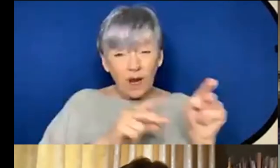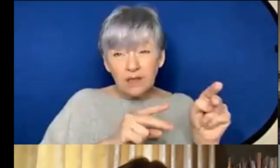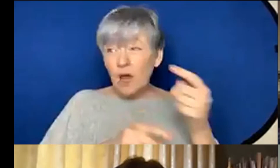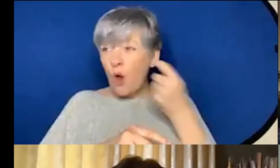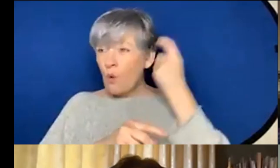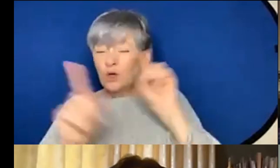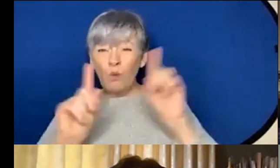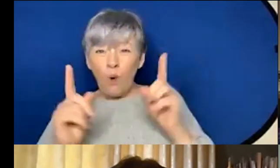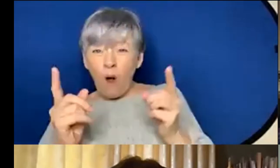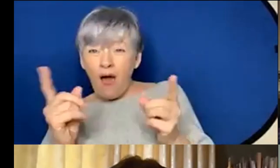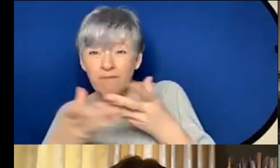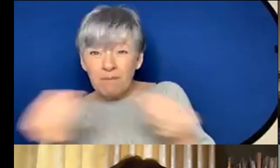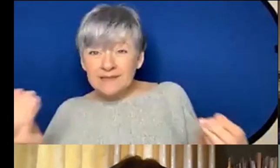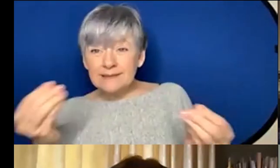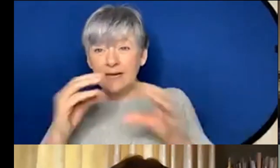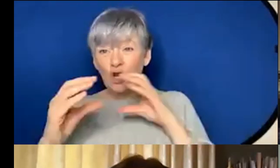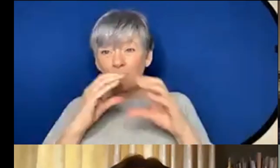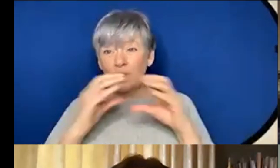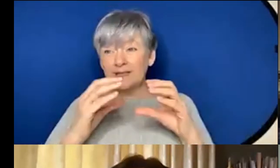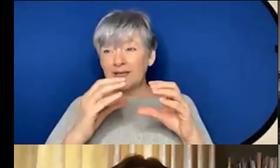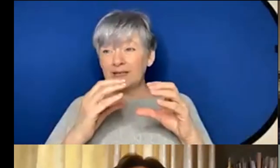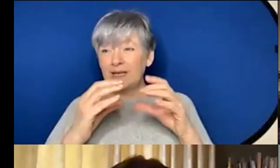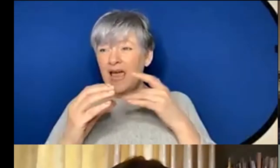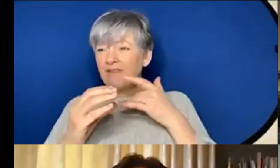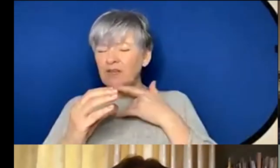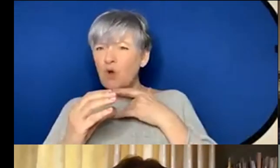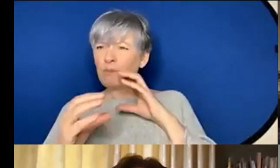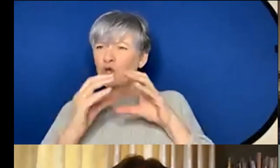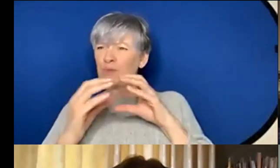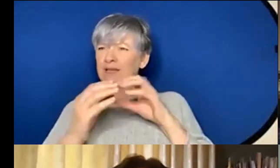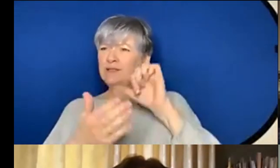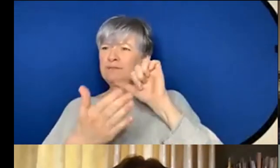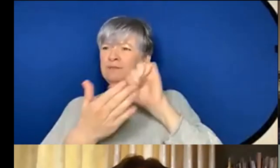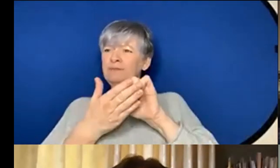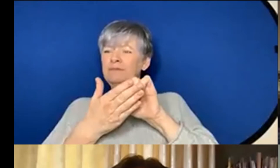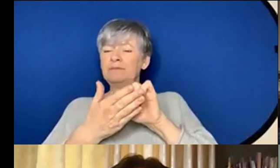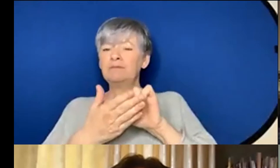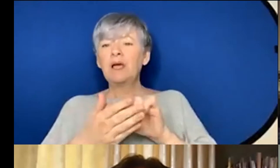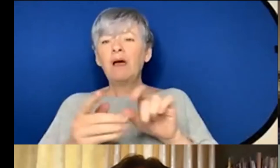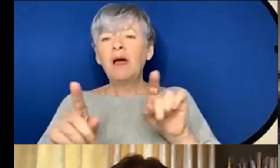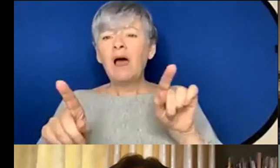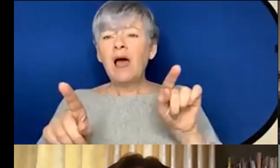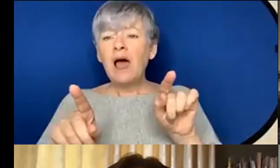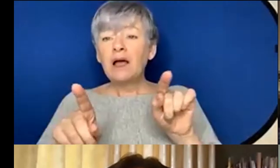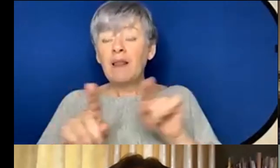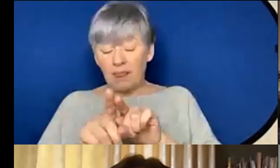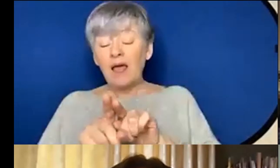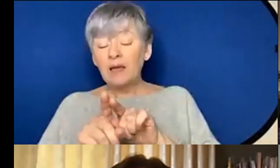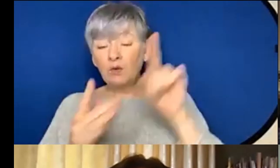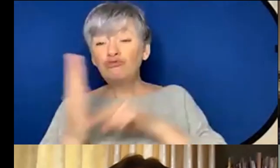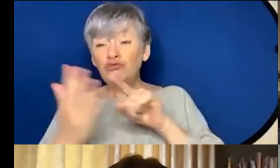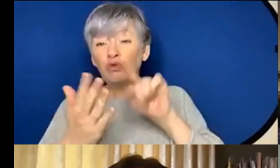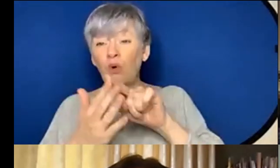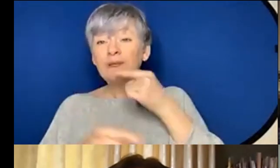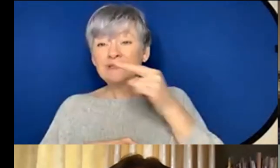missed in a conversation that has been communicated more subtly um I'm also like Joe was saying unsure of how to